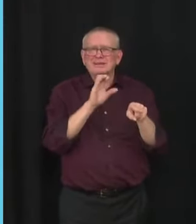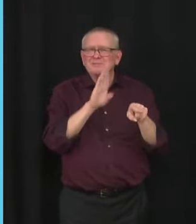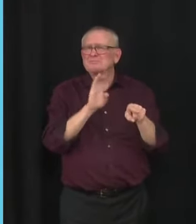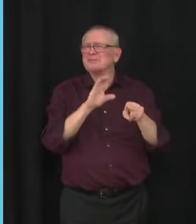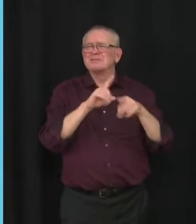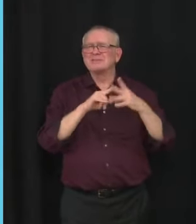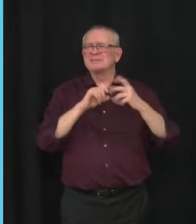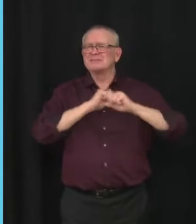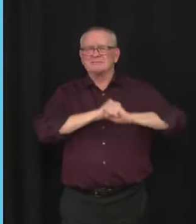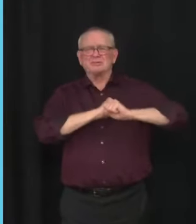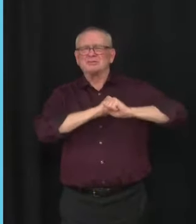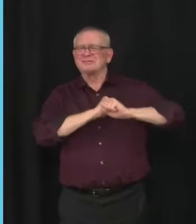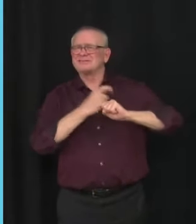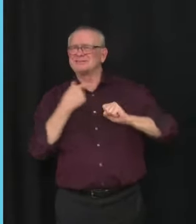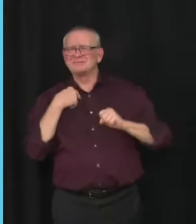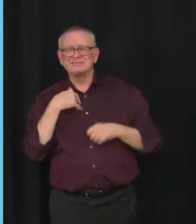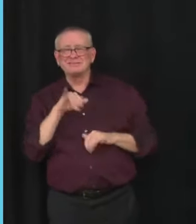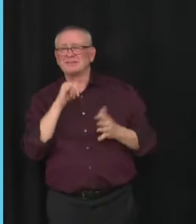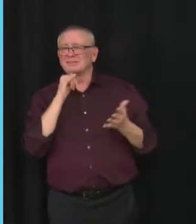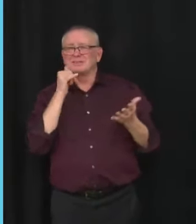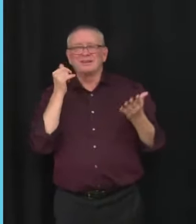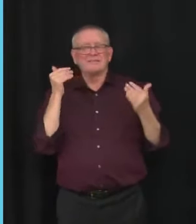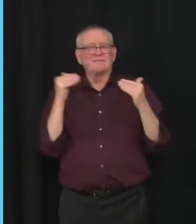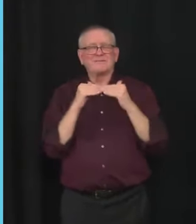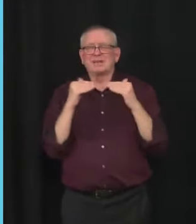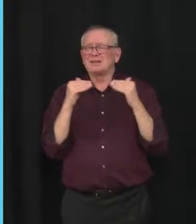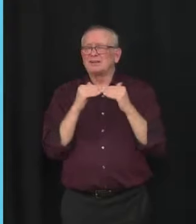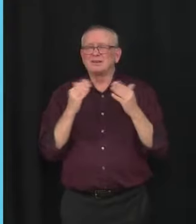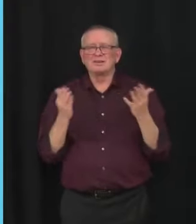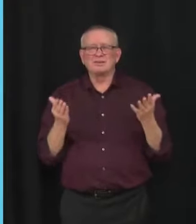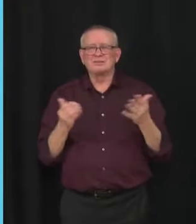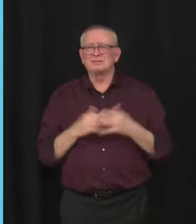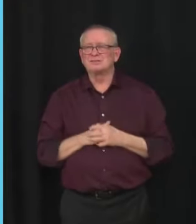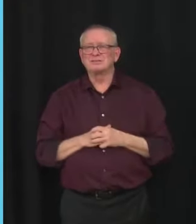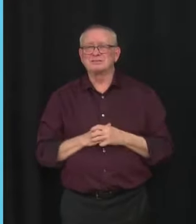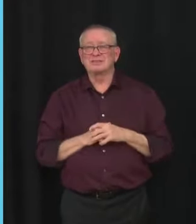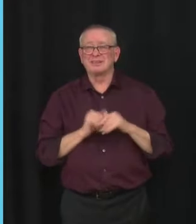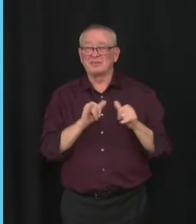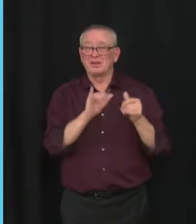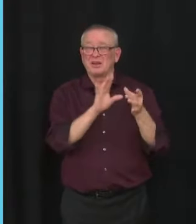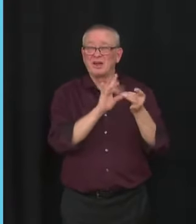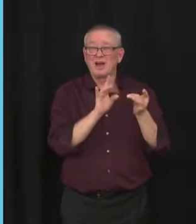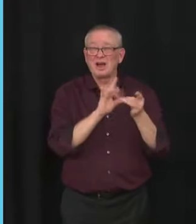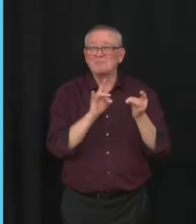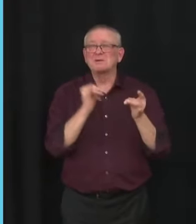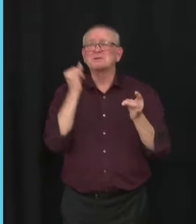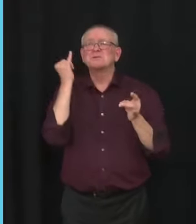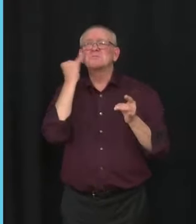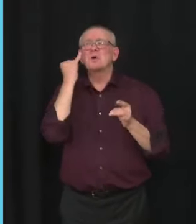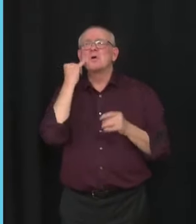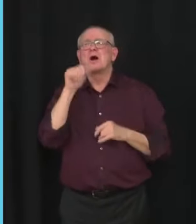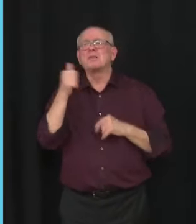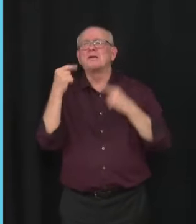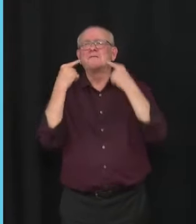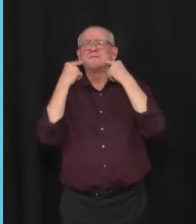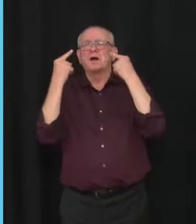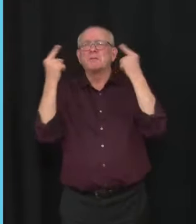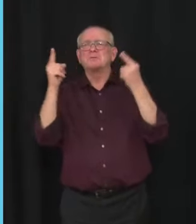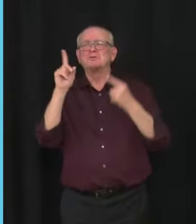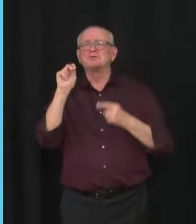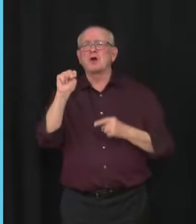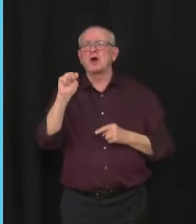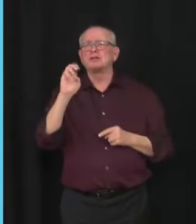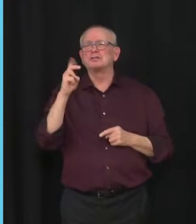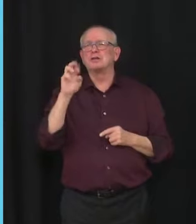I mean, as I say, could you imagine if Don Cherry had said that Canada is full and